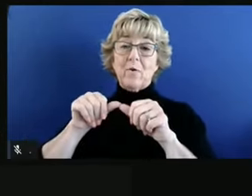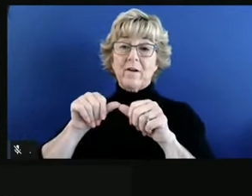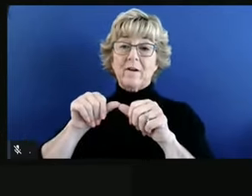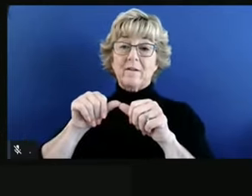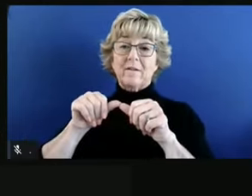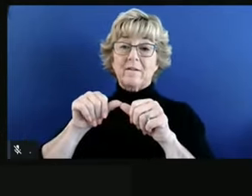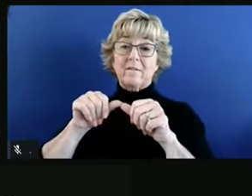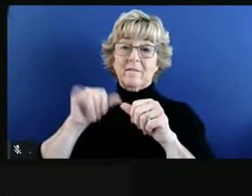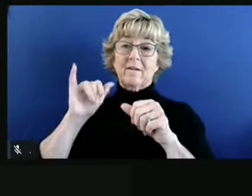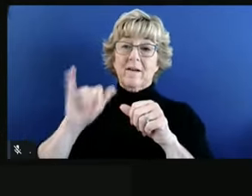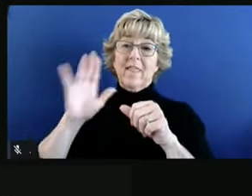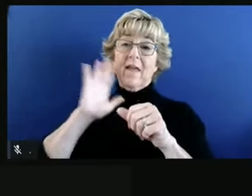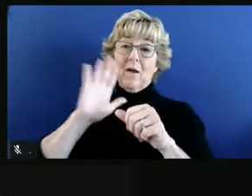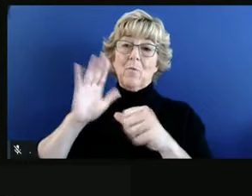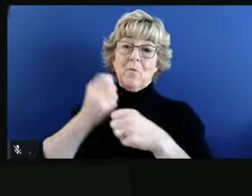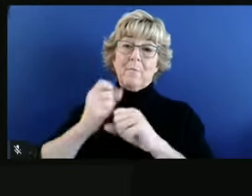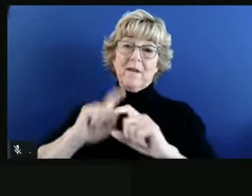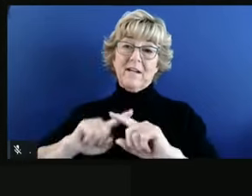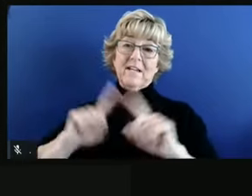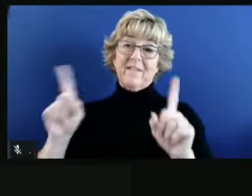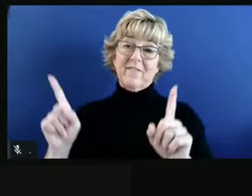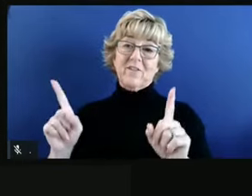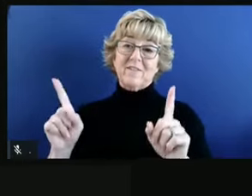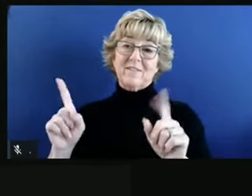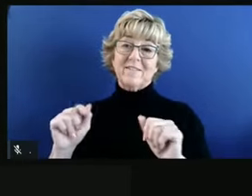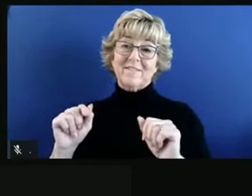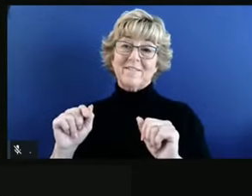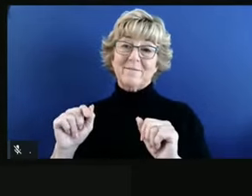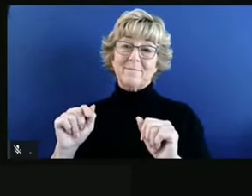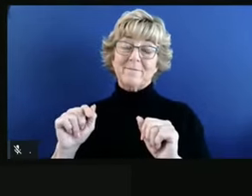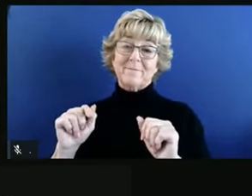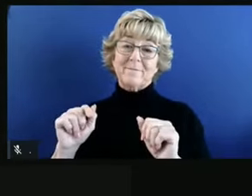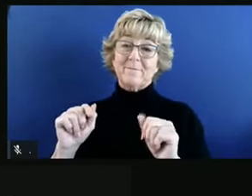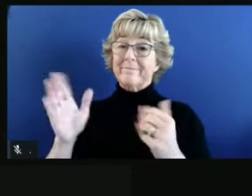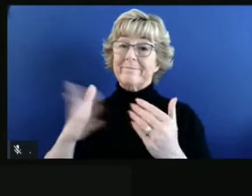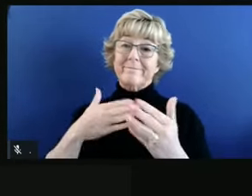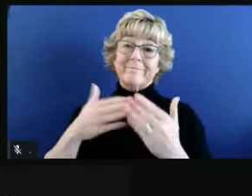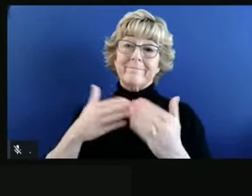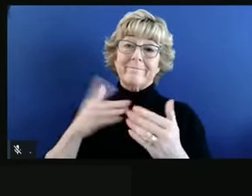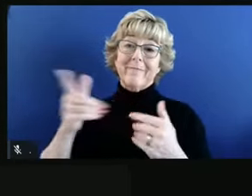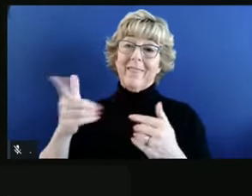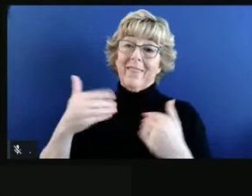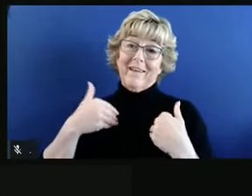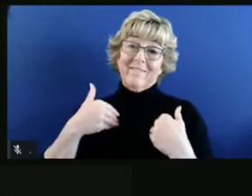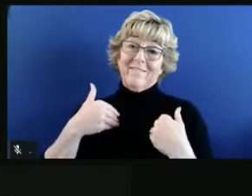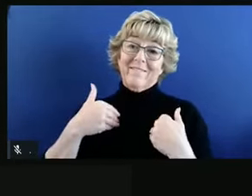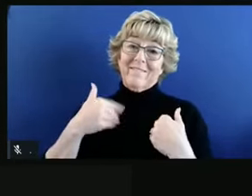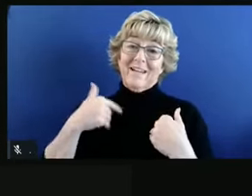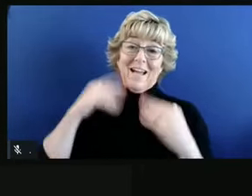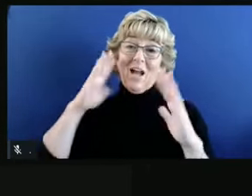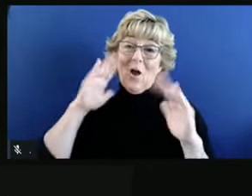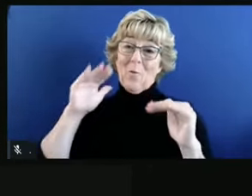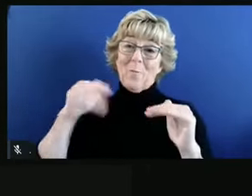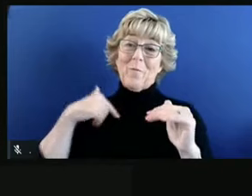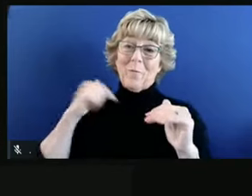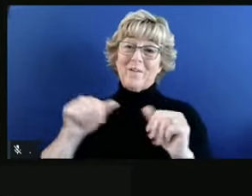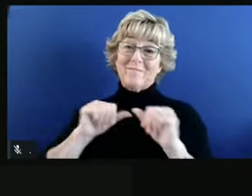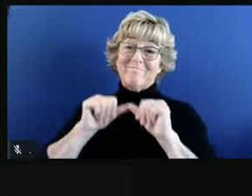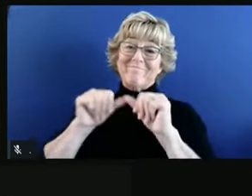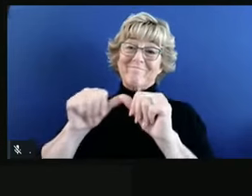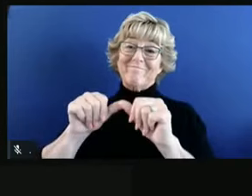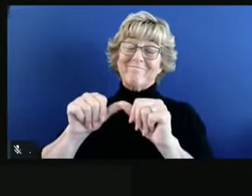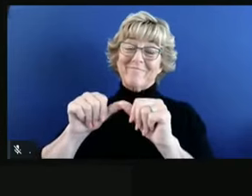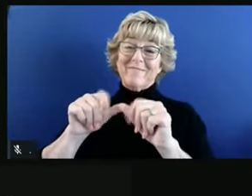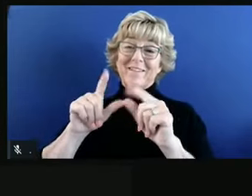And that will, of course, make a difference. So, you know, whatever they have there, I hope we can continue to